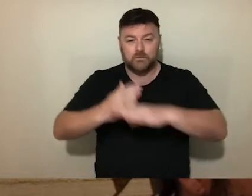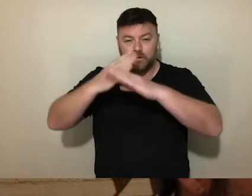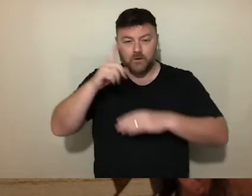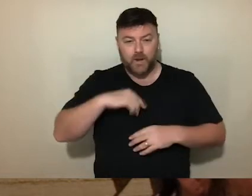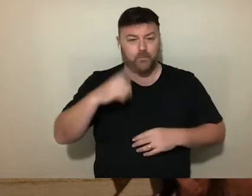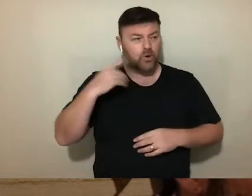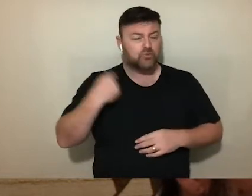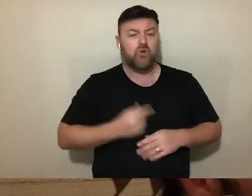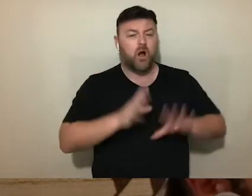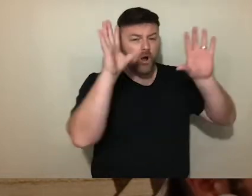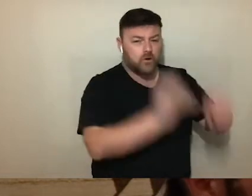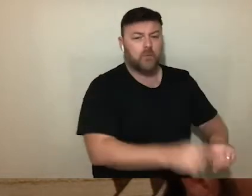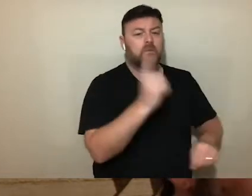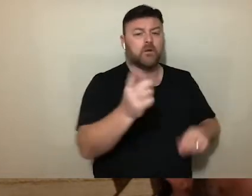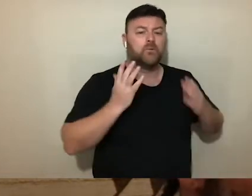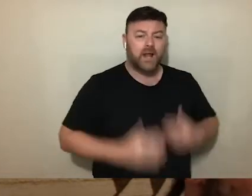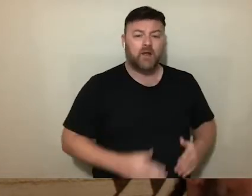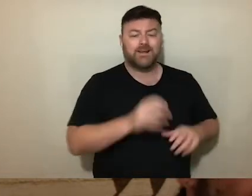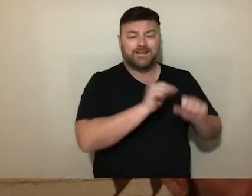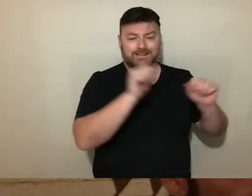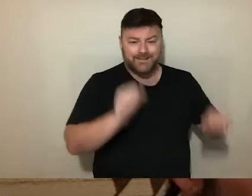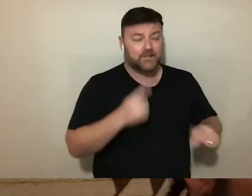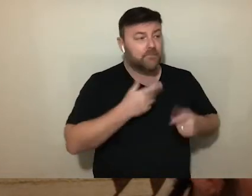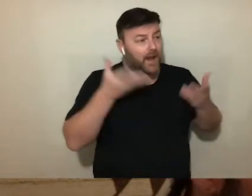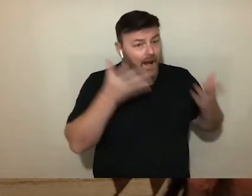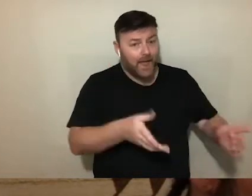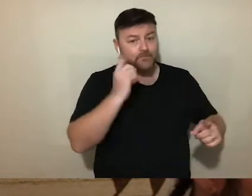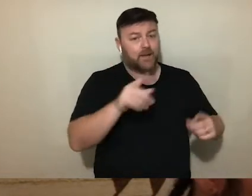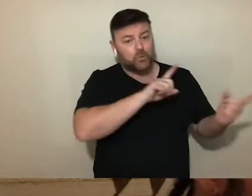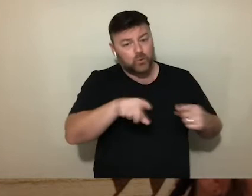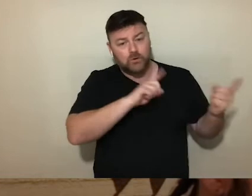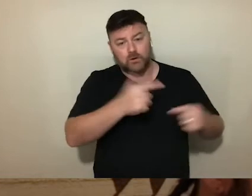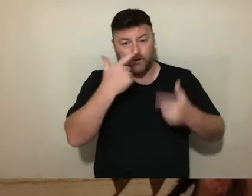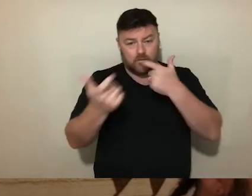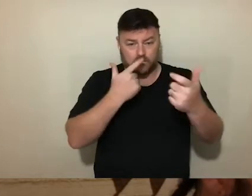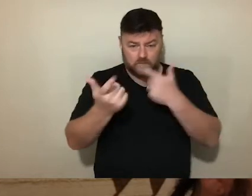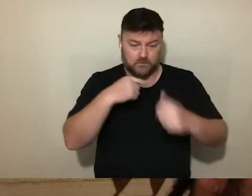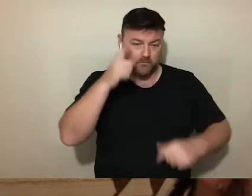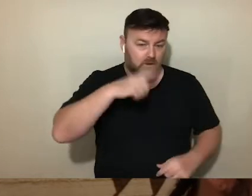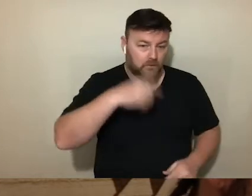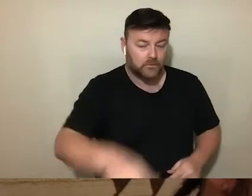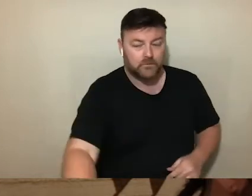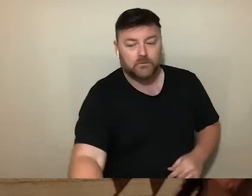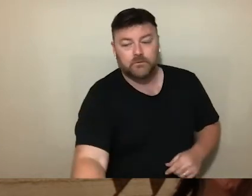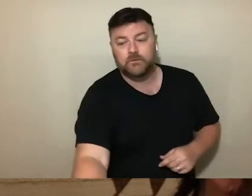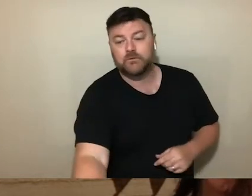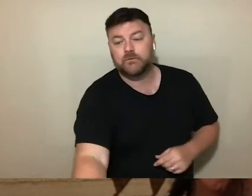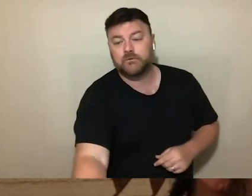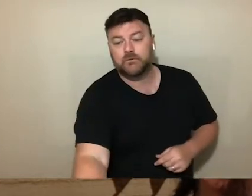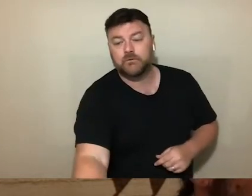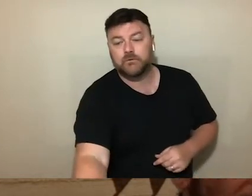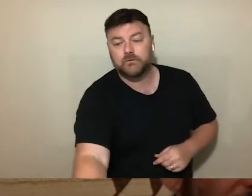humanitarian system that welcomes those lucky who make it to European shores. And this, especially